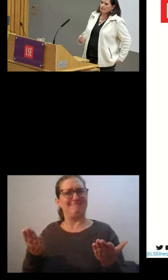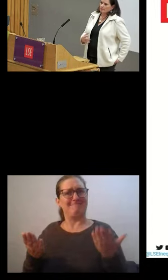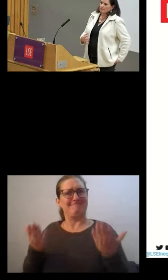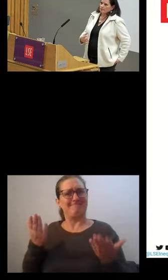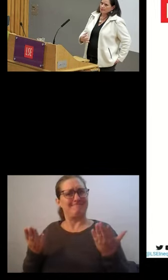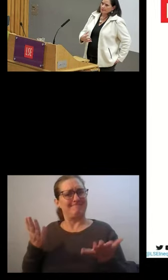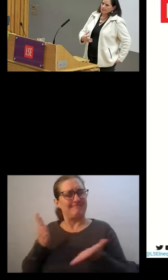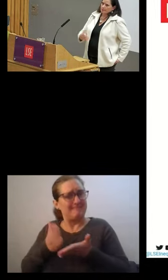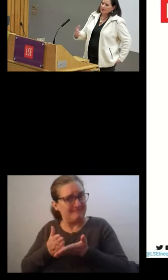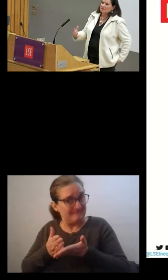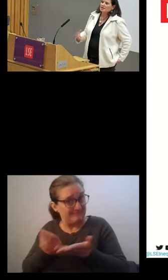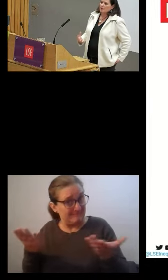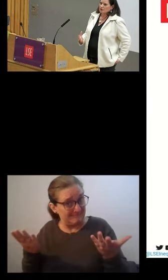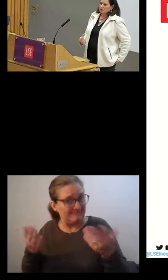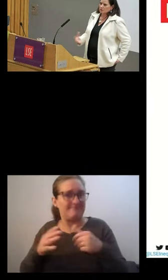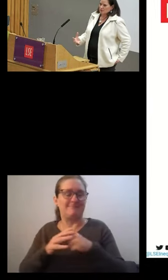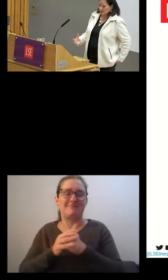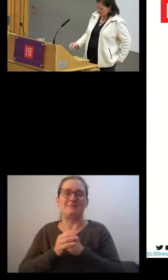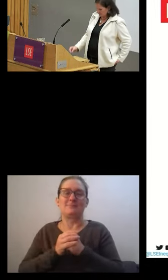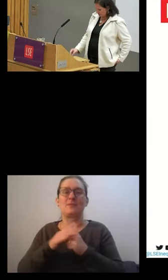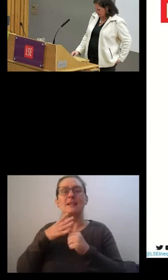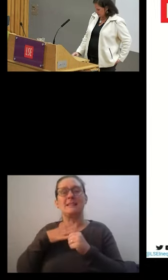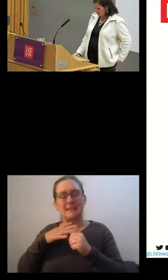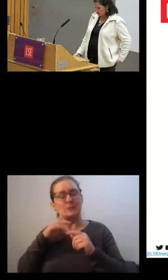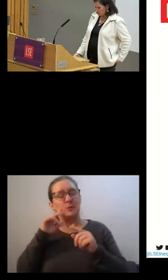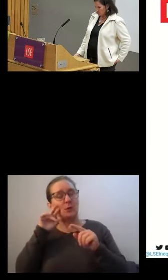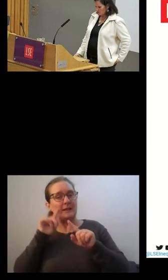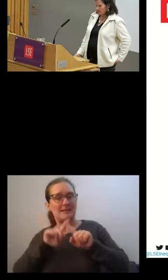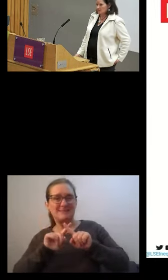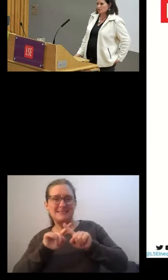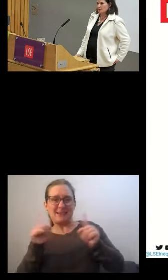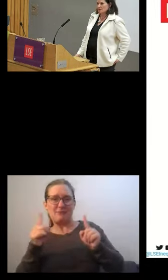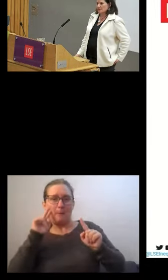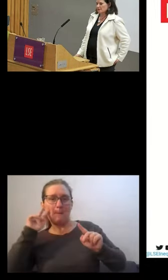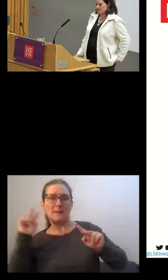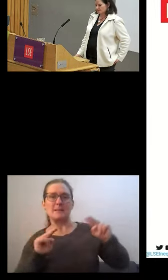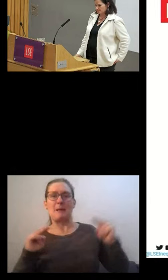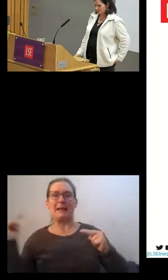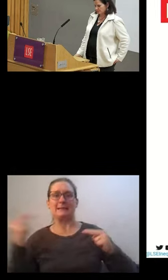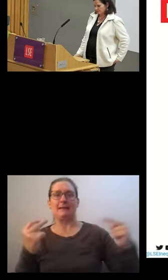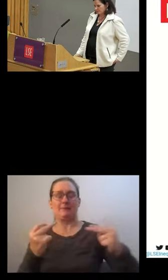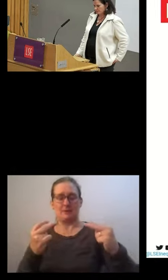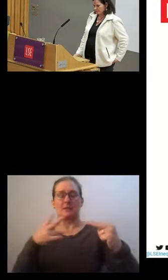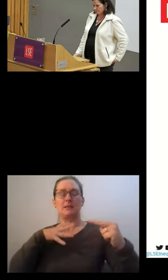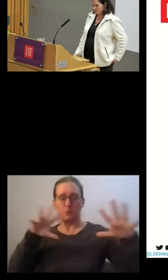multidimensional perspective that brings all of these aspects together.